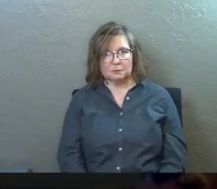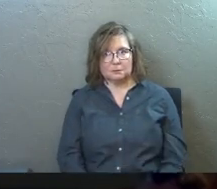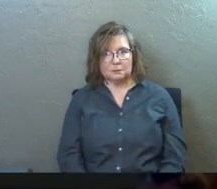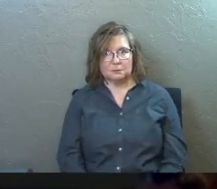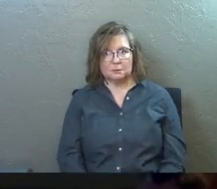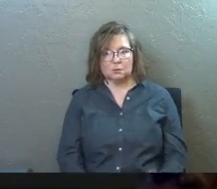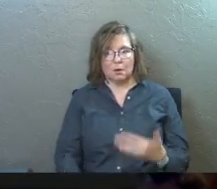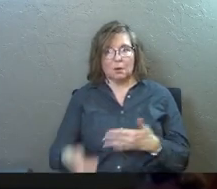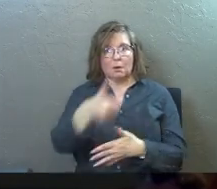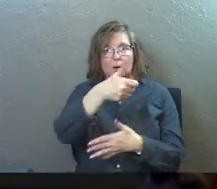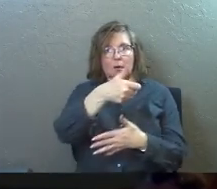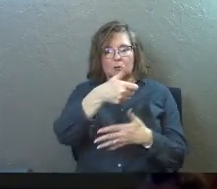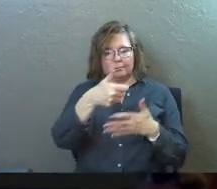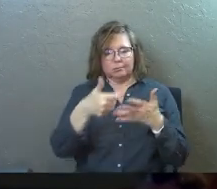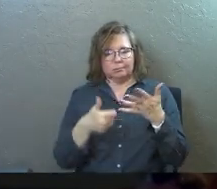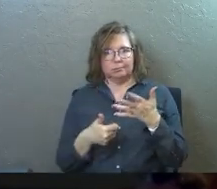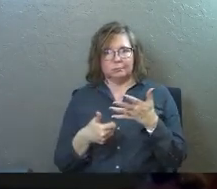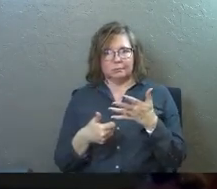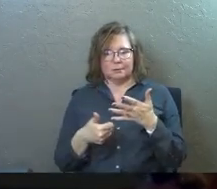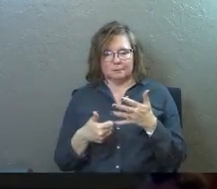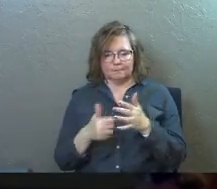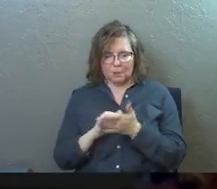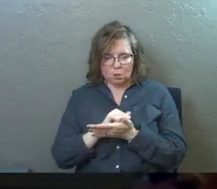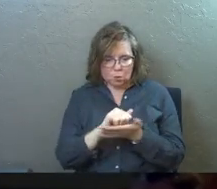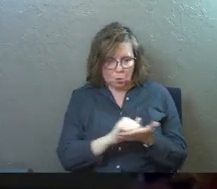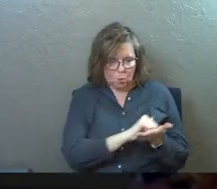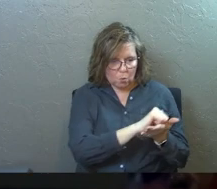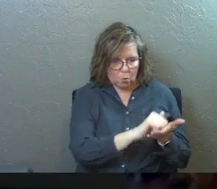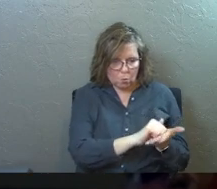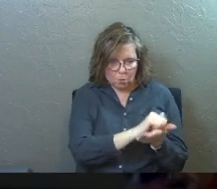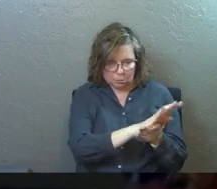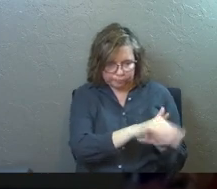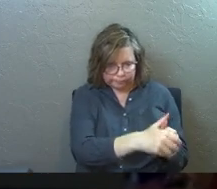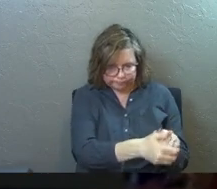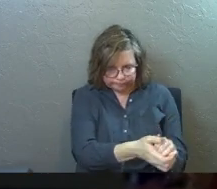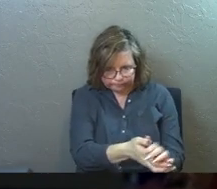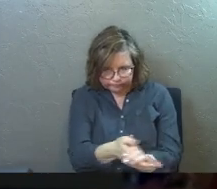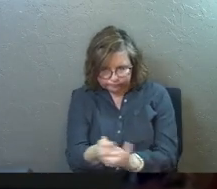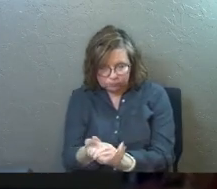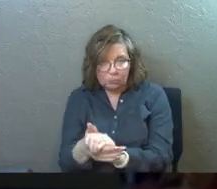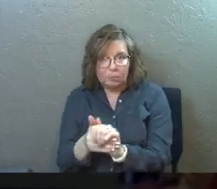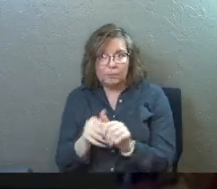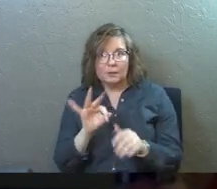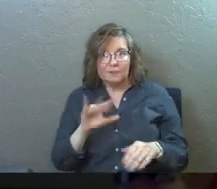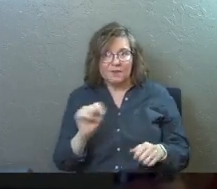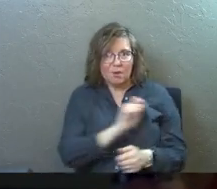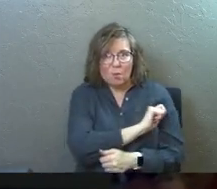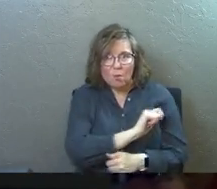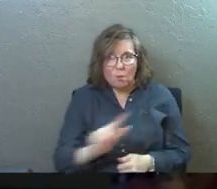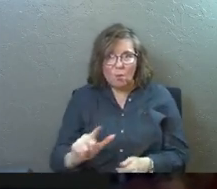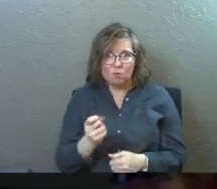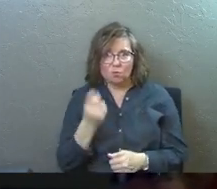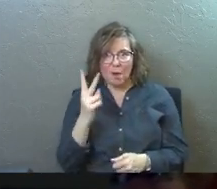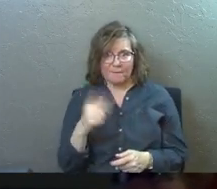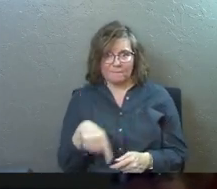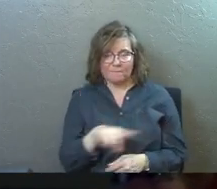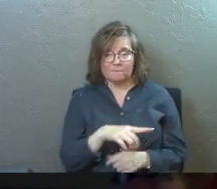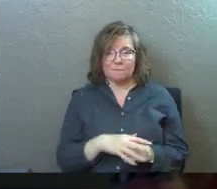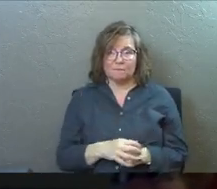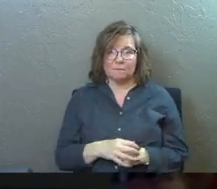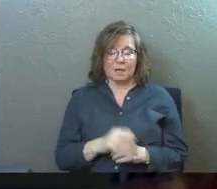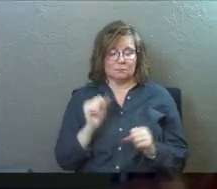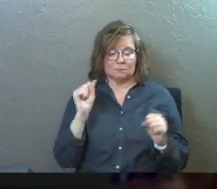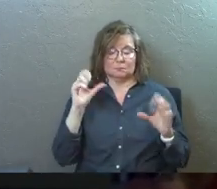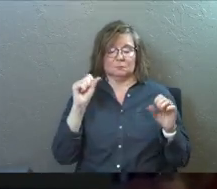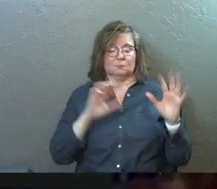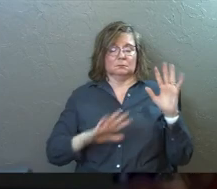And so he washes the disciples feet, all 12 of them. It's mind-blowing. And 2,000 years of church